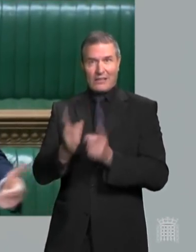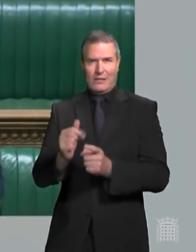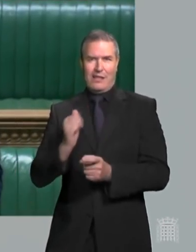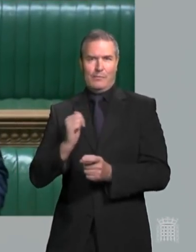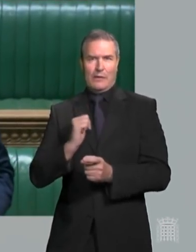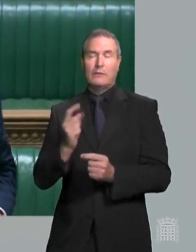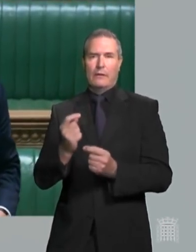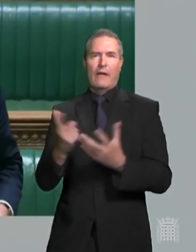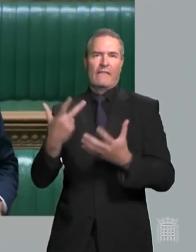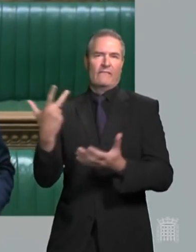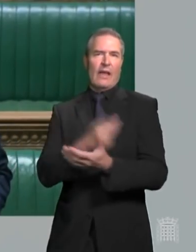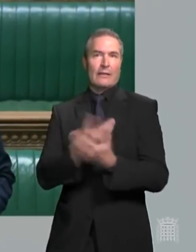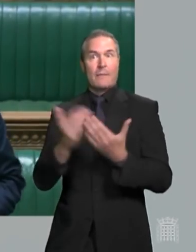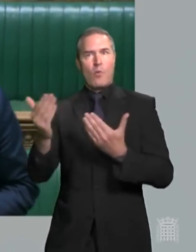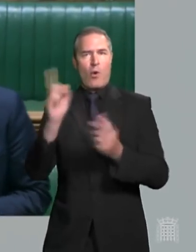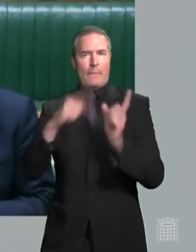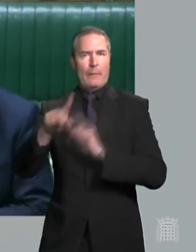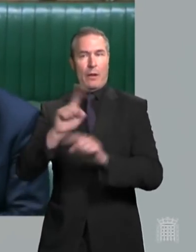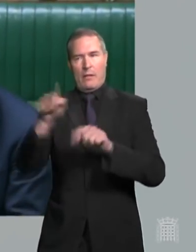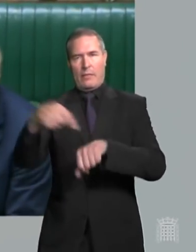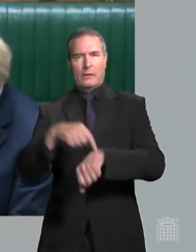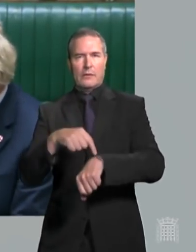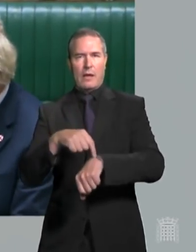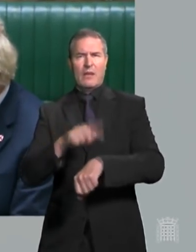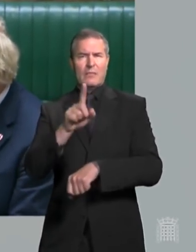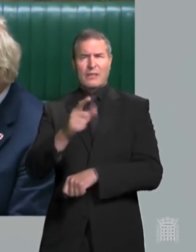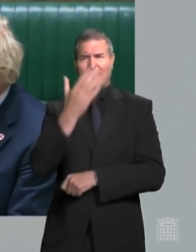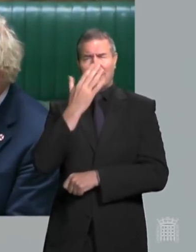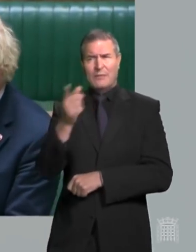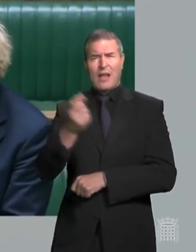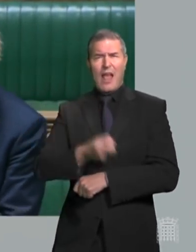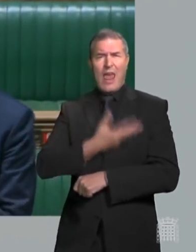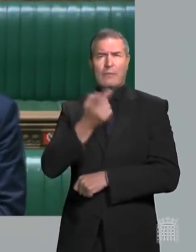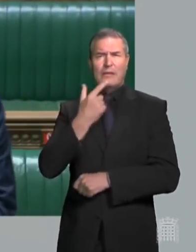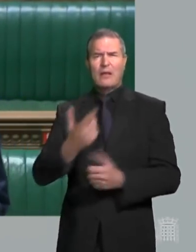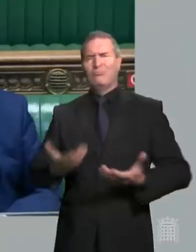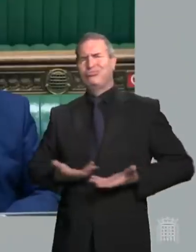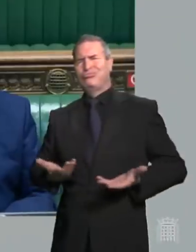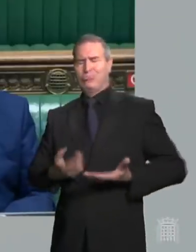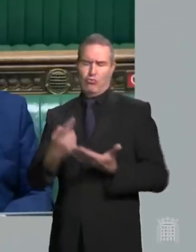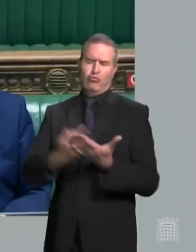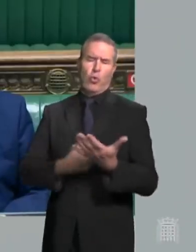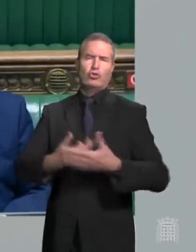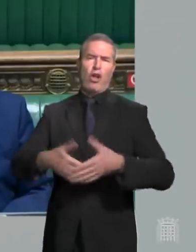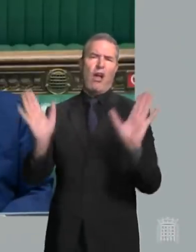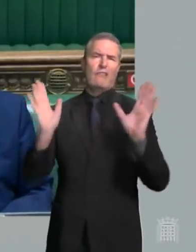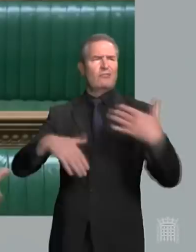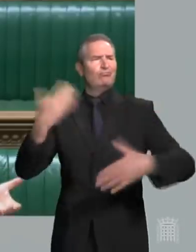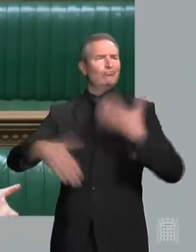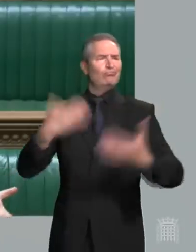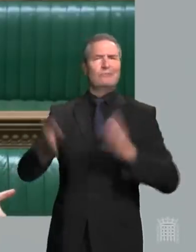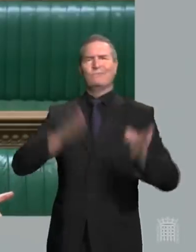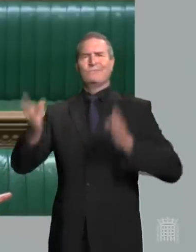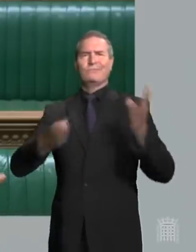more people. But what he can't explain—he can't have it both ways. He says it's reckless to open up, Mr Speaker.